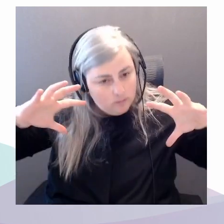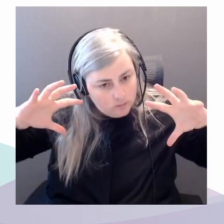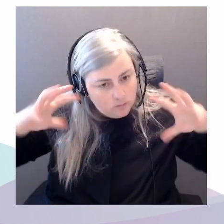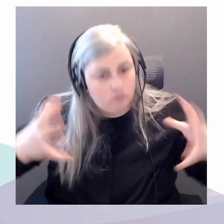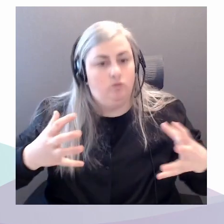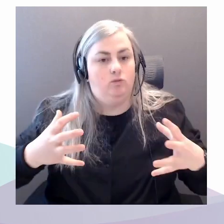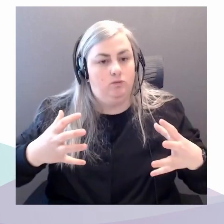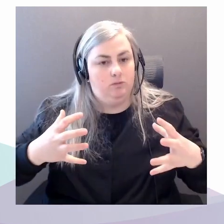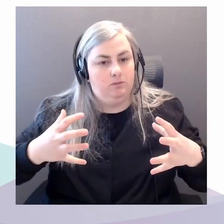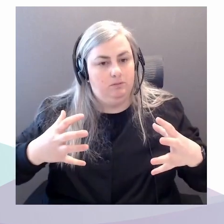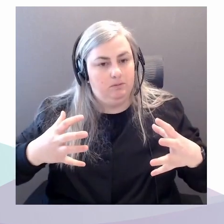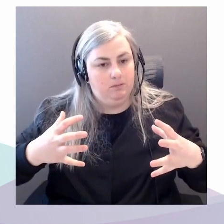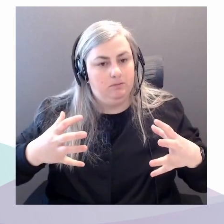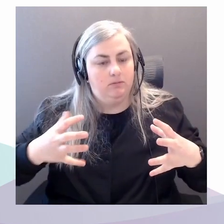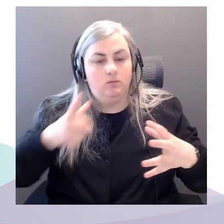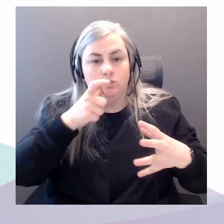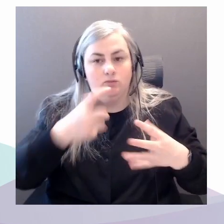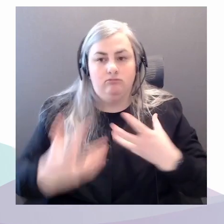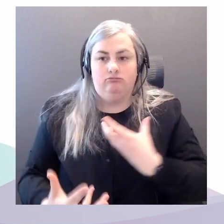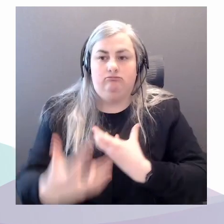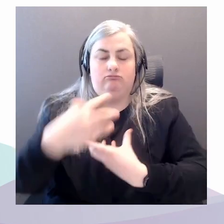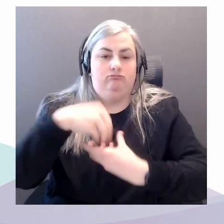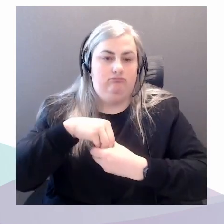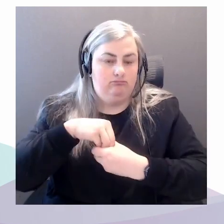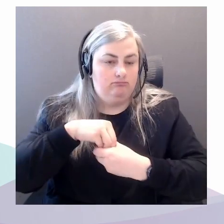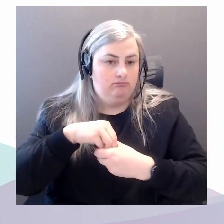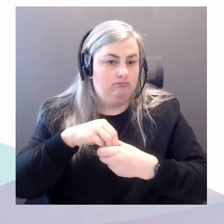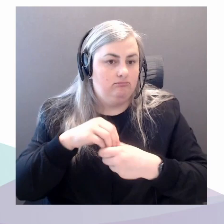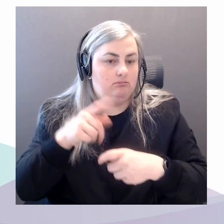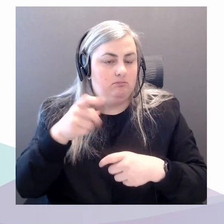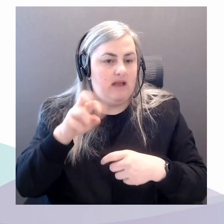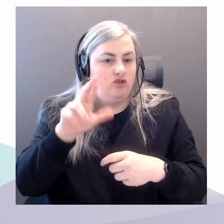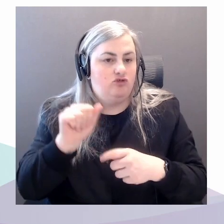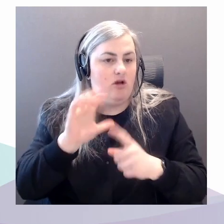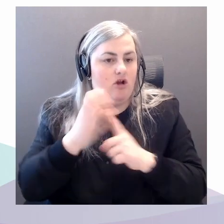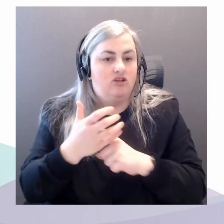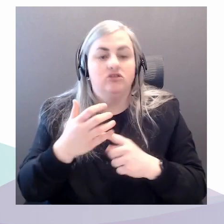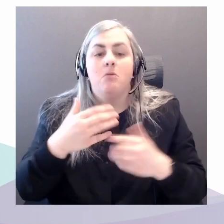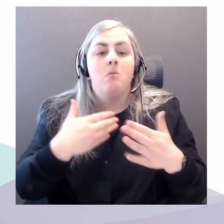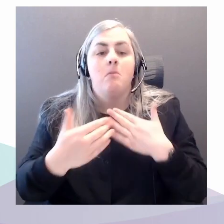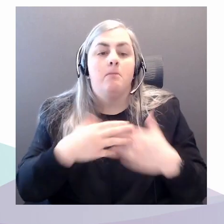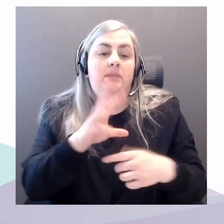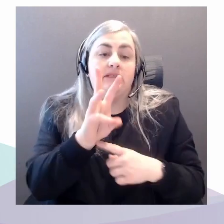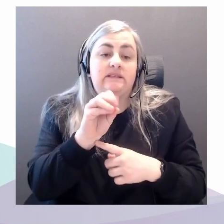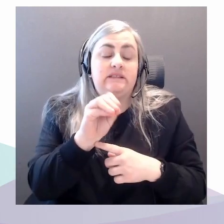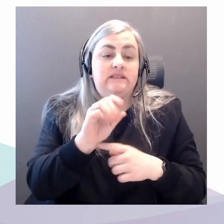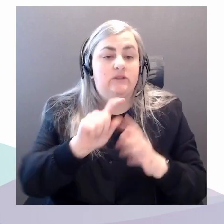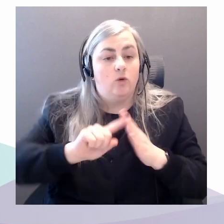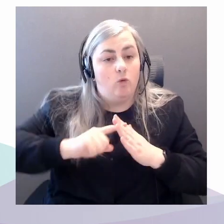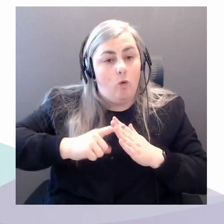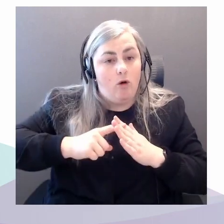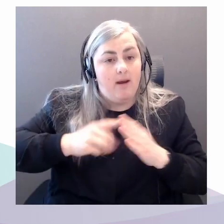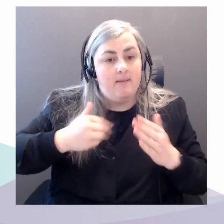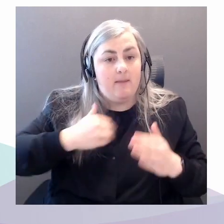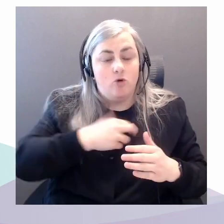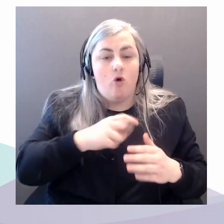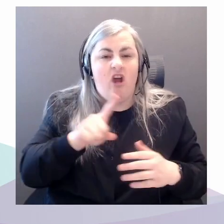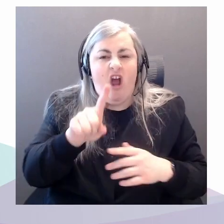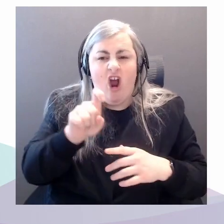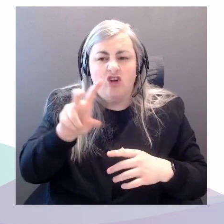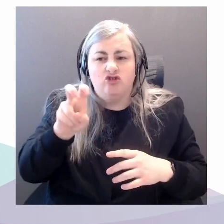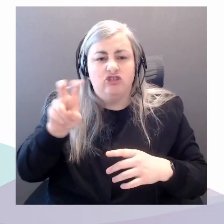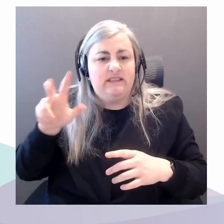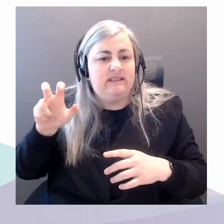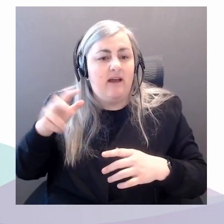petrocultures research group, whether it's the 60 core members or the hundreds of people across the planet doing this kind of work and